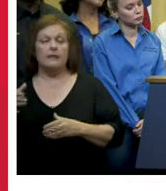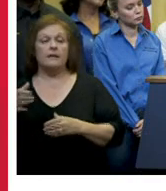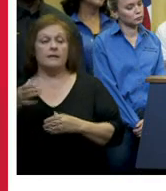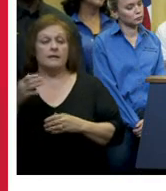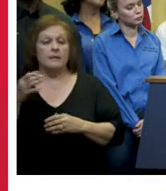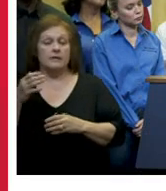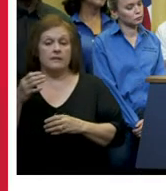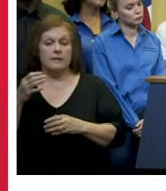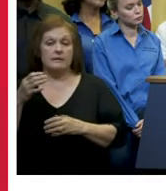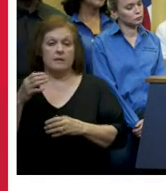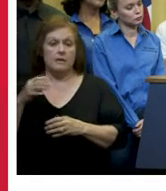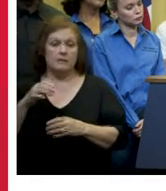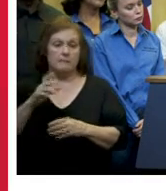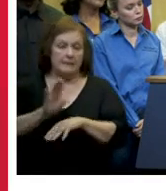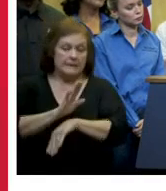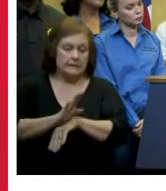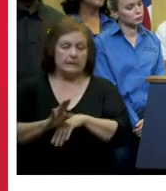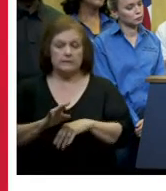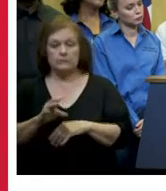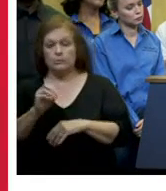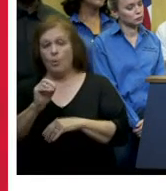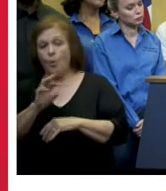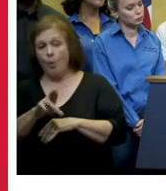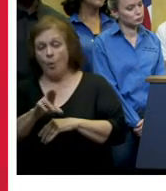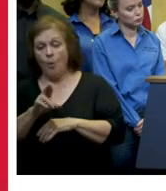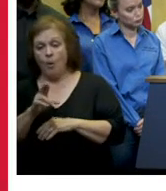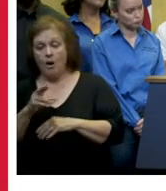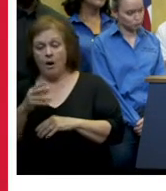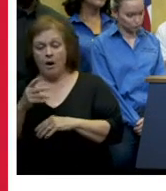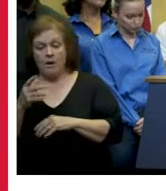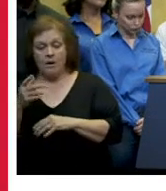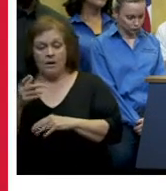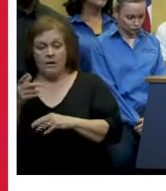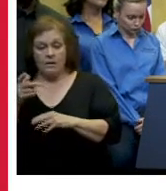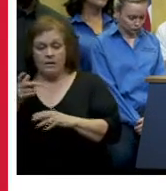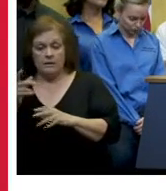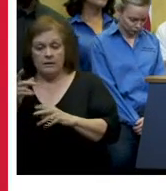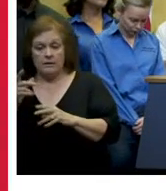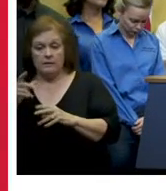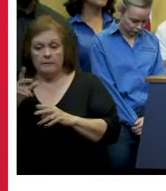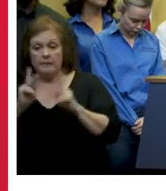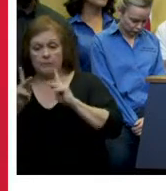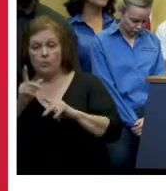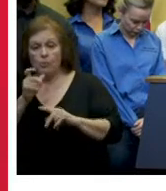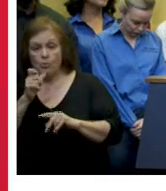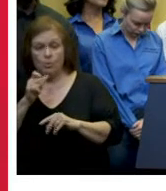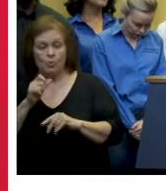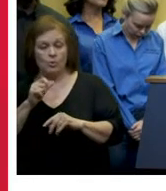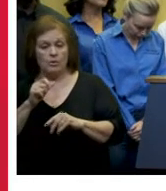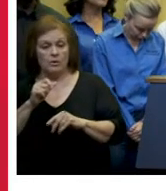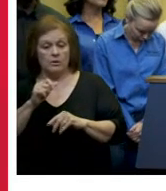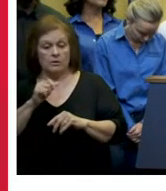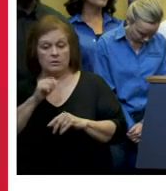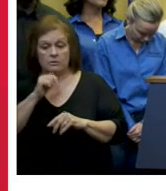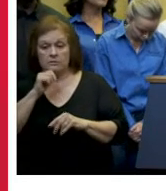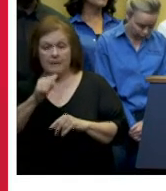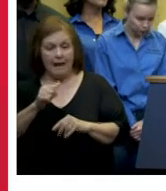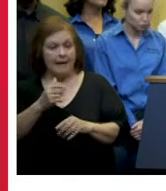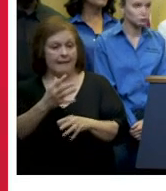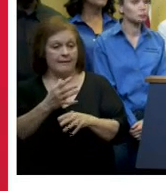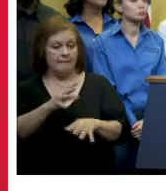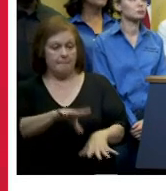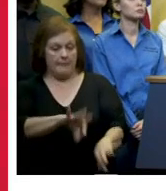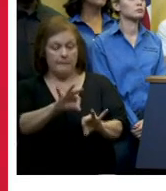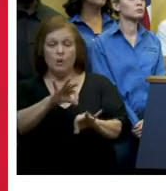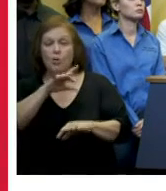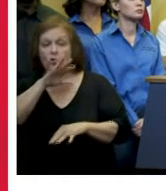other properties that are not collected by the city's contractors your collection company should